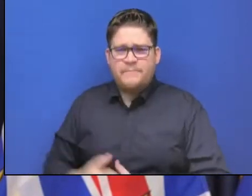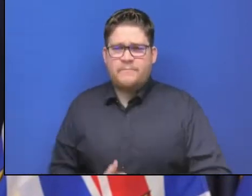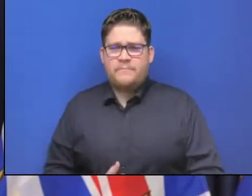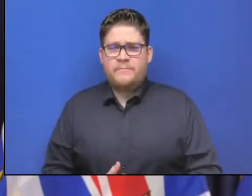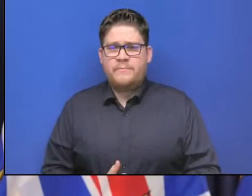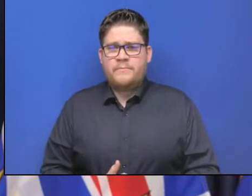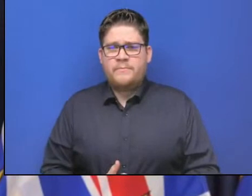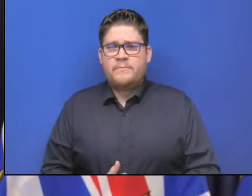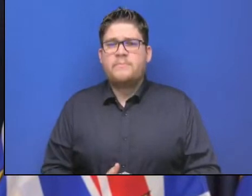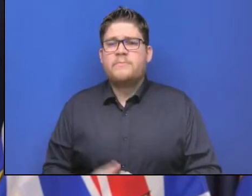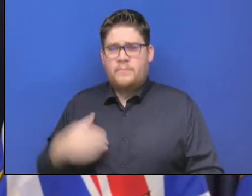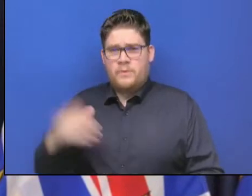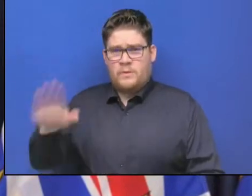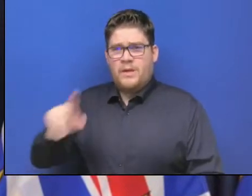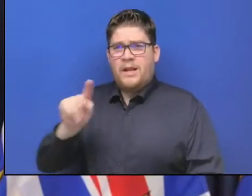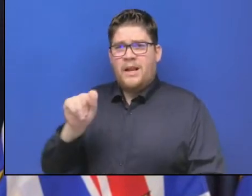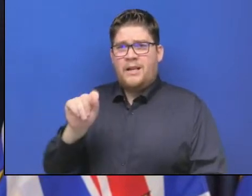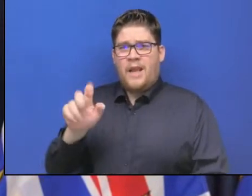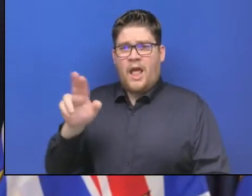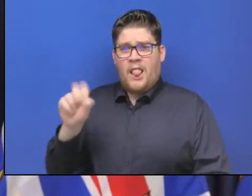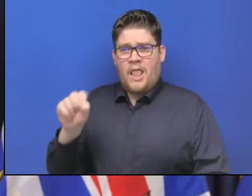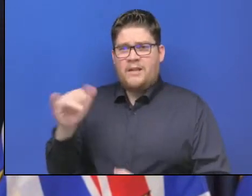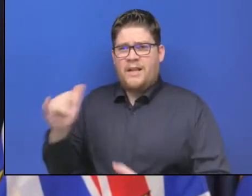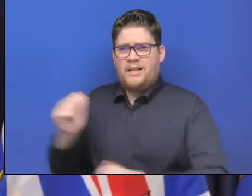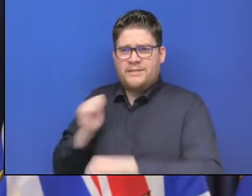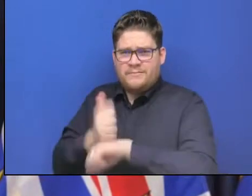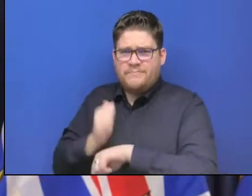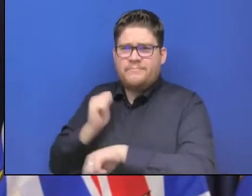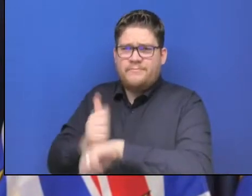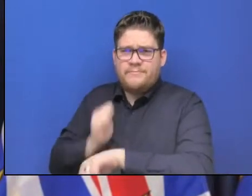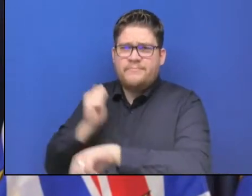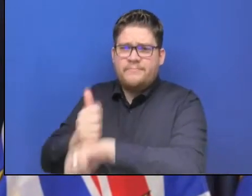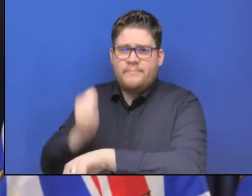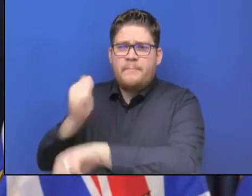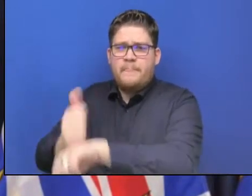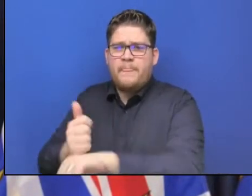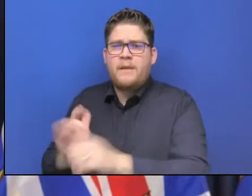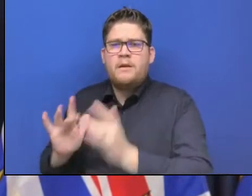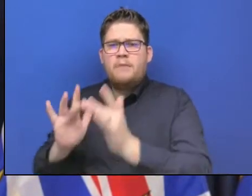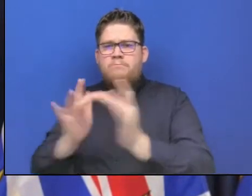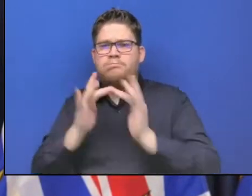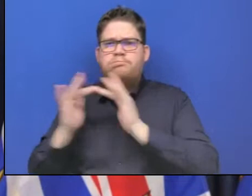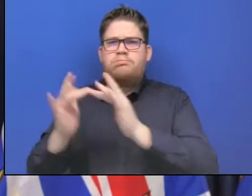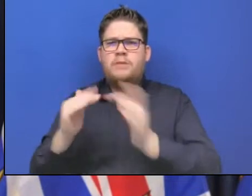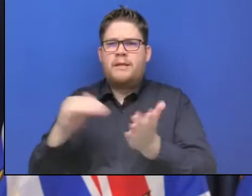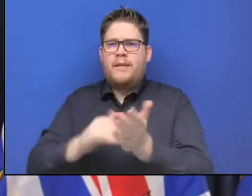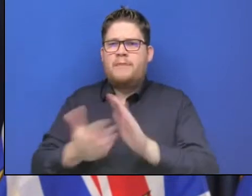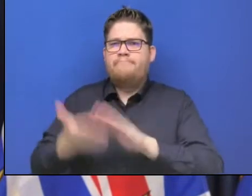that connectivity is restored along that route. For the next we go to the phones.